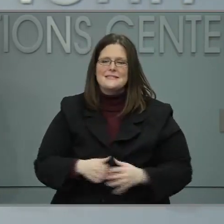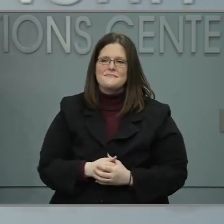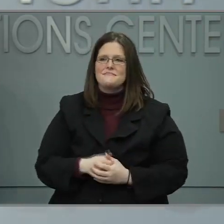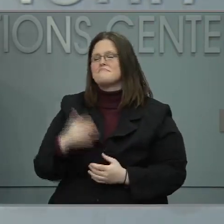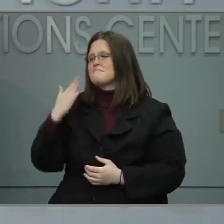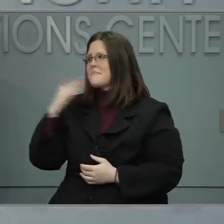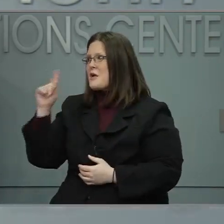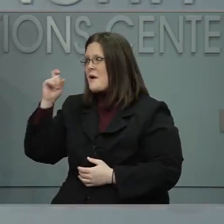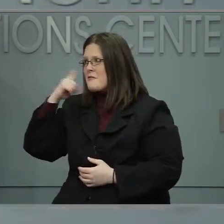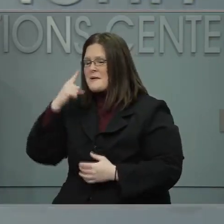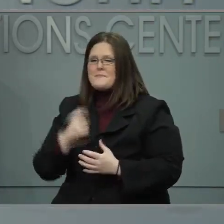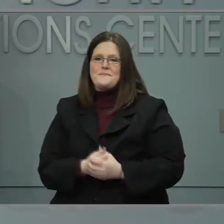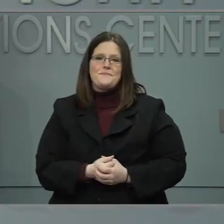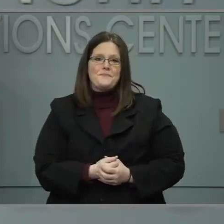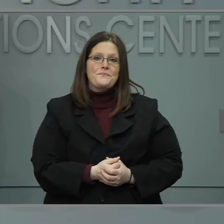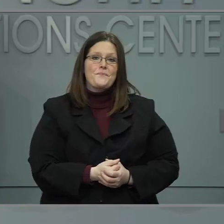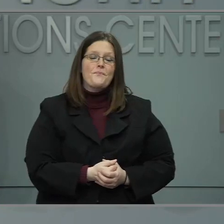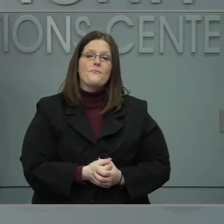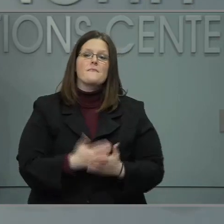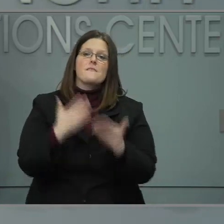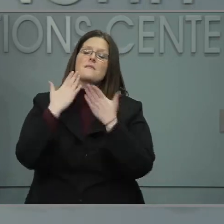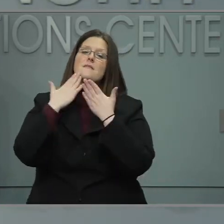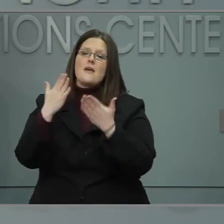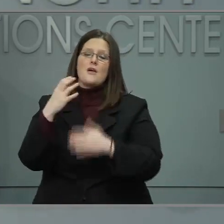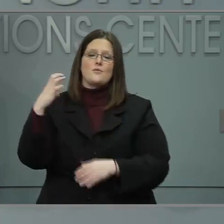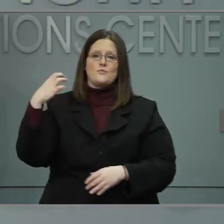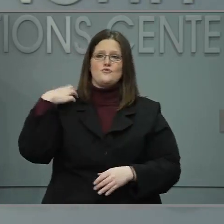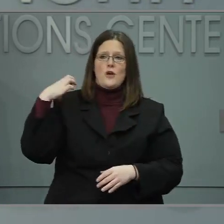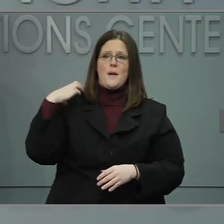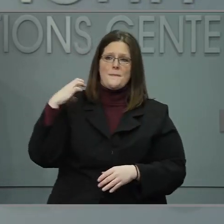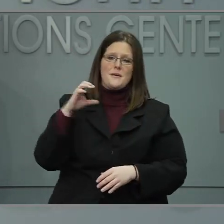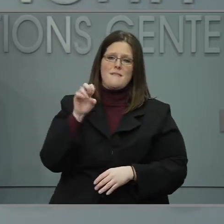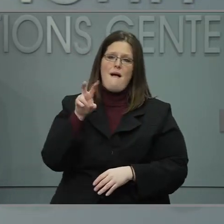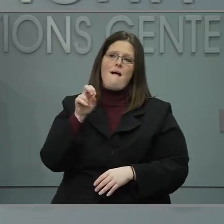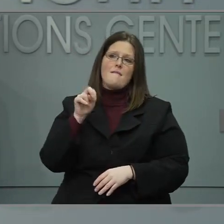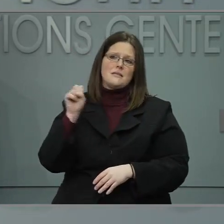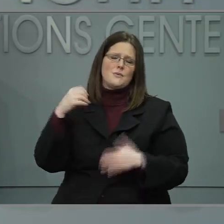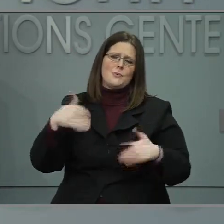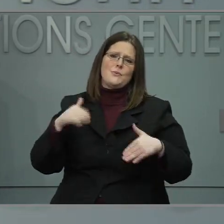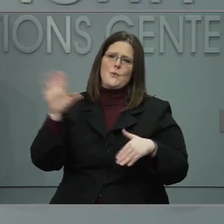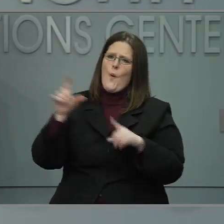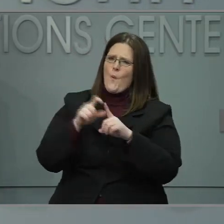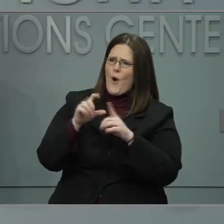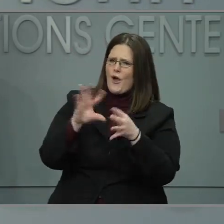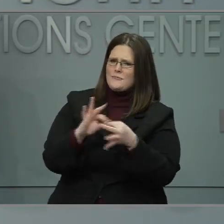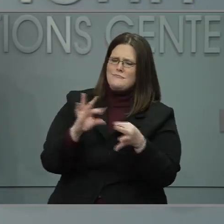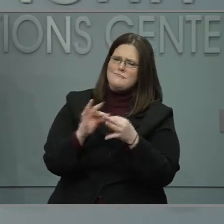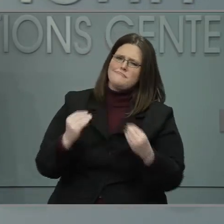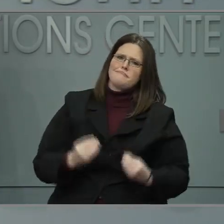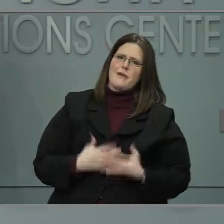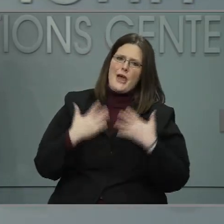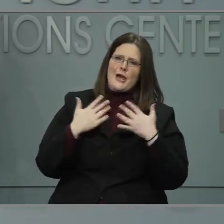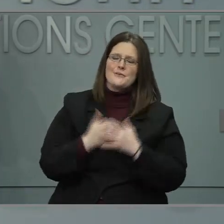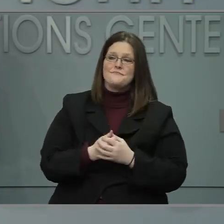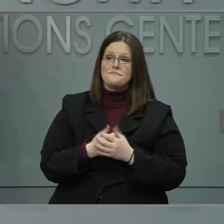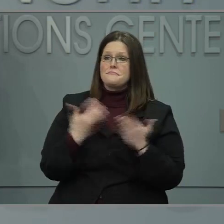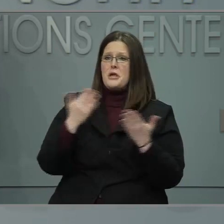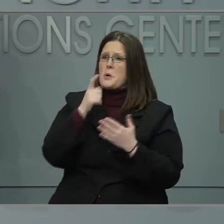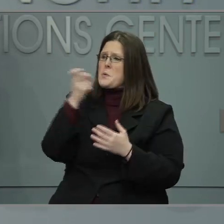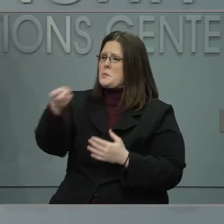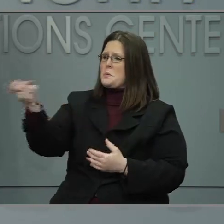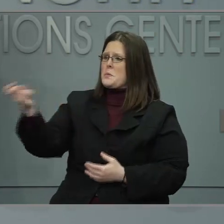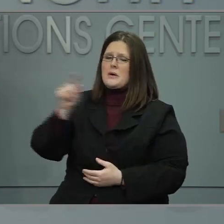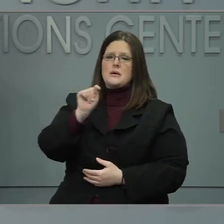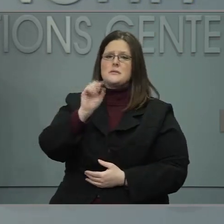Thank you, Chairman Evans. Inspiring. We appreciate your words. Also with me today is Commissioner of Prisons Todd Ishi